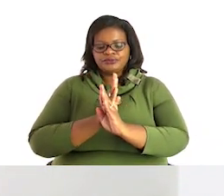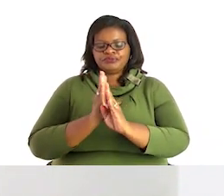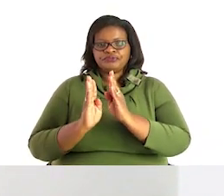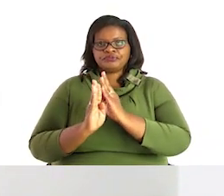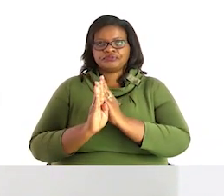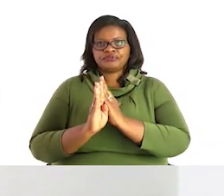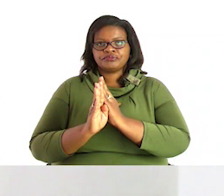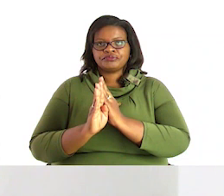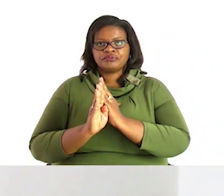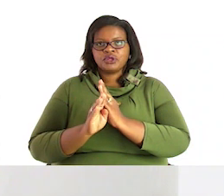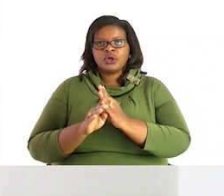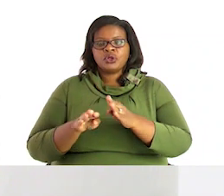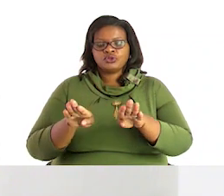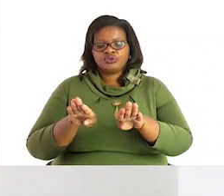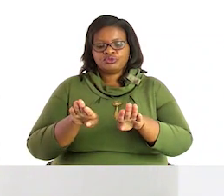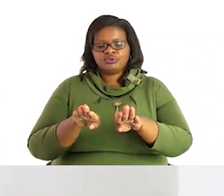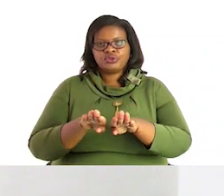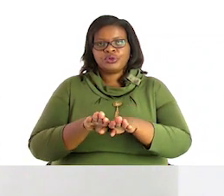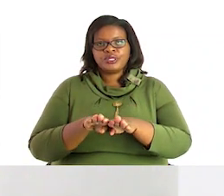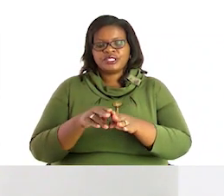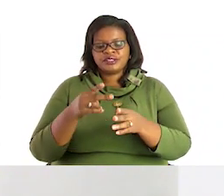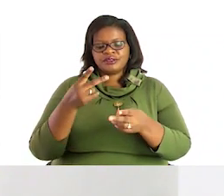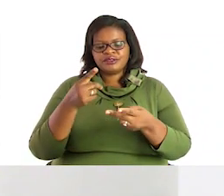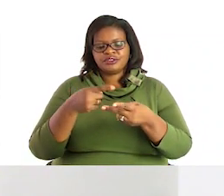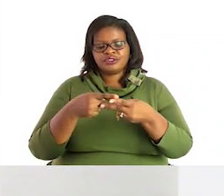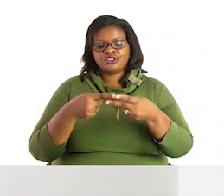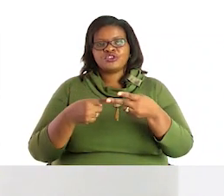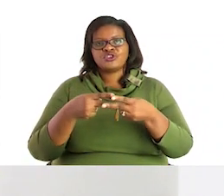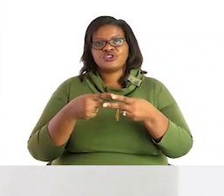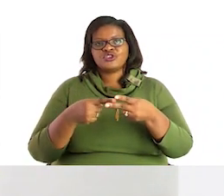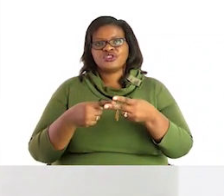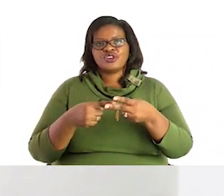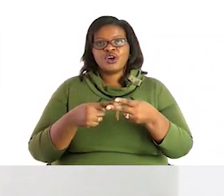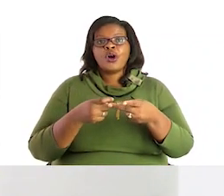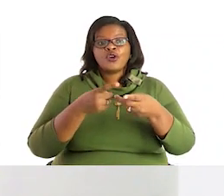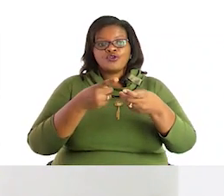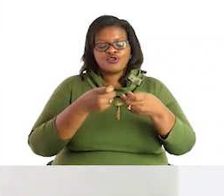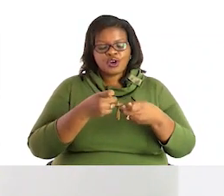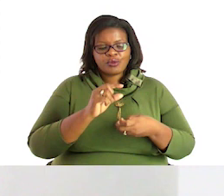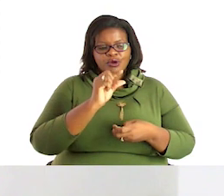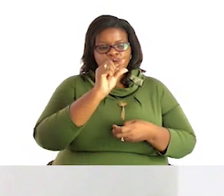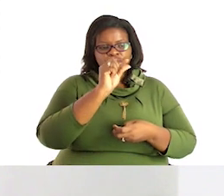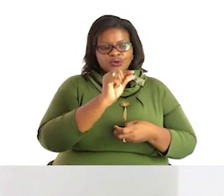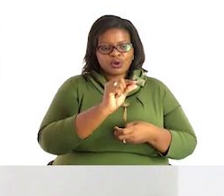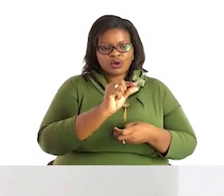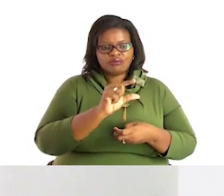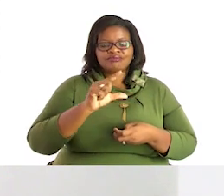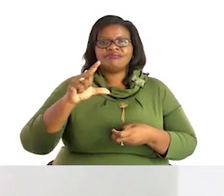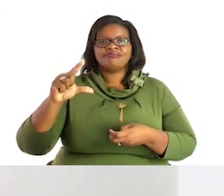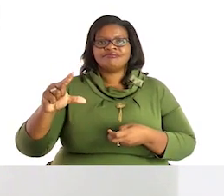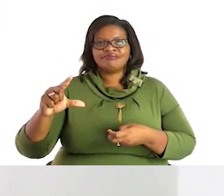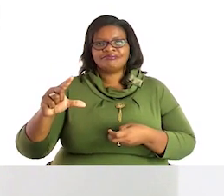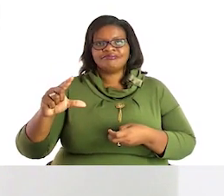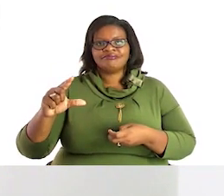there are two ways of arranging numbers you can arrange from the smallest to the biggest and that is